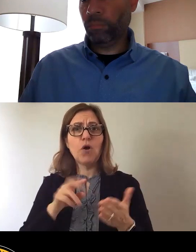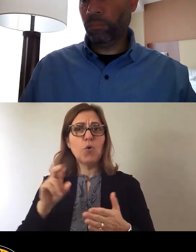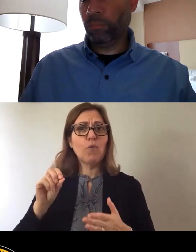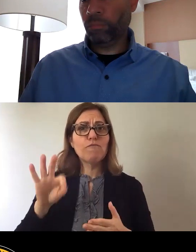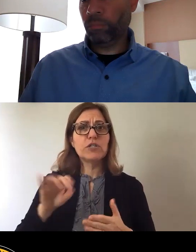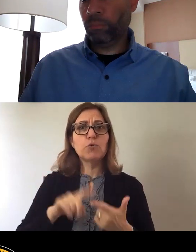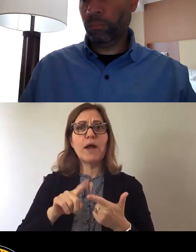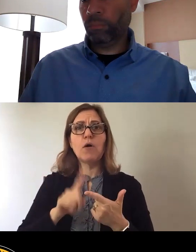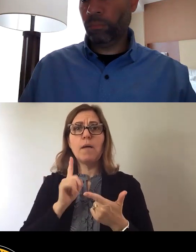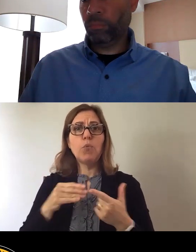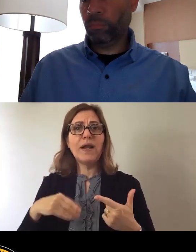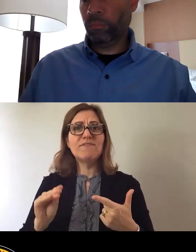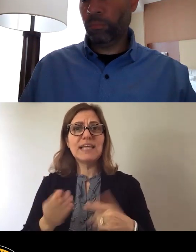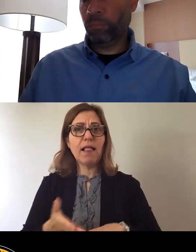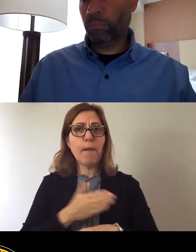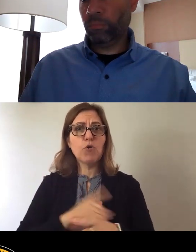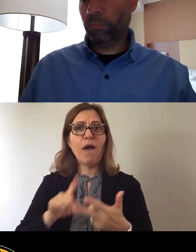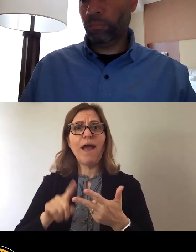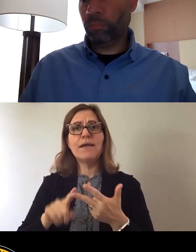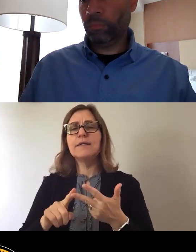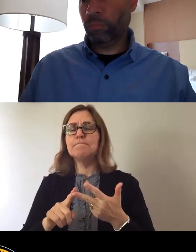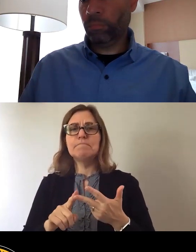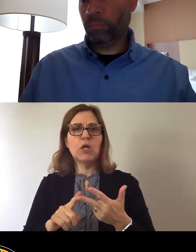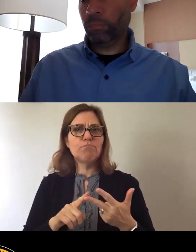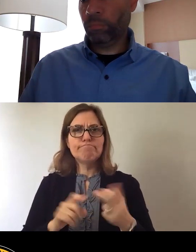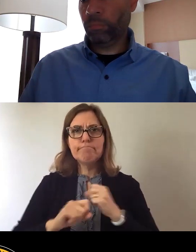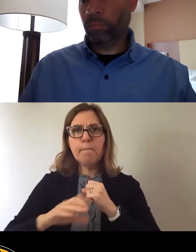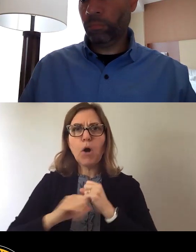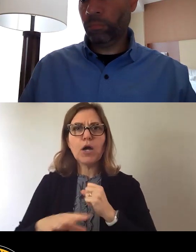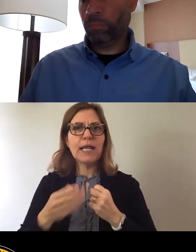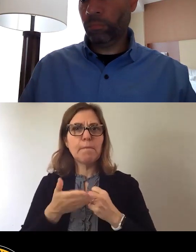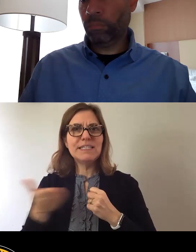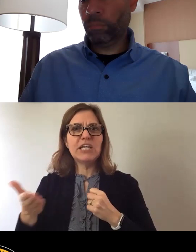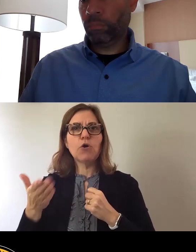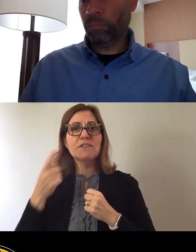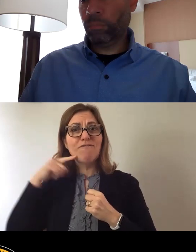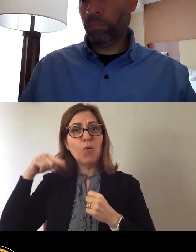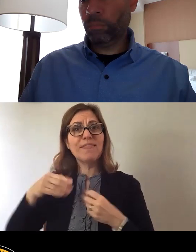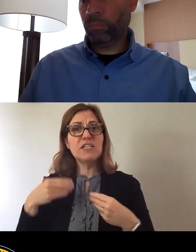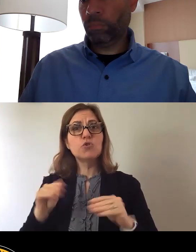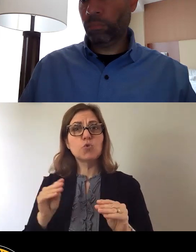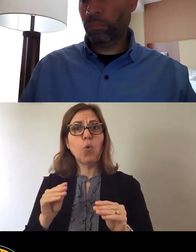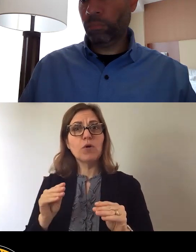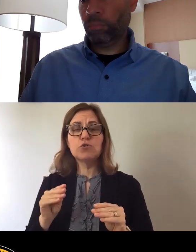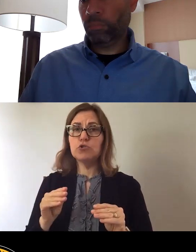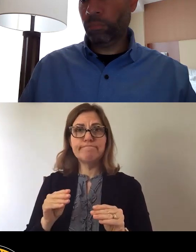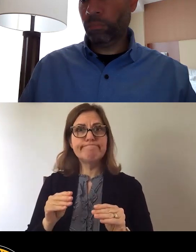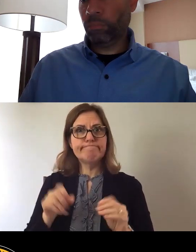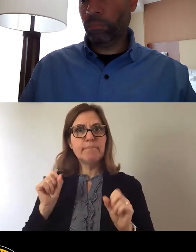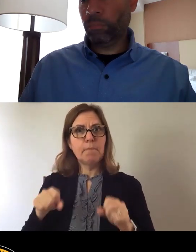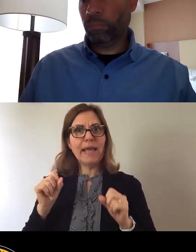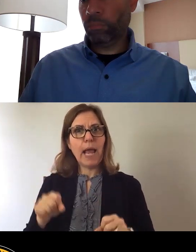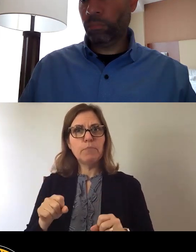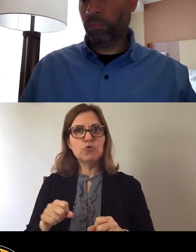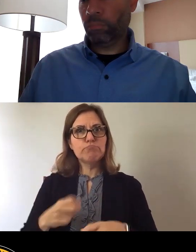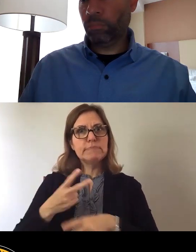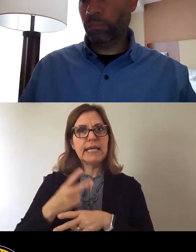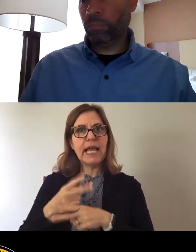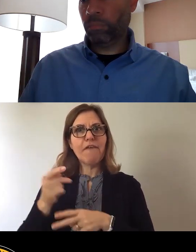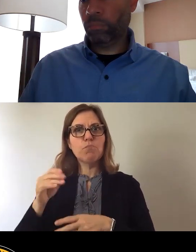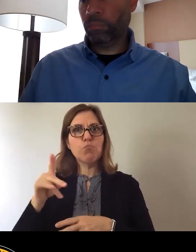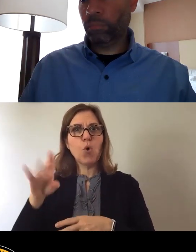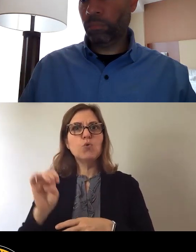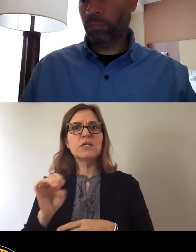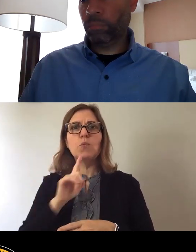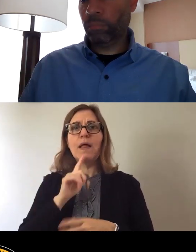-sale upgrades, marketing materials, and other needs for these stores to carry produce. This investment supports small locally owned businesses,